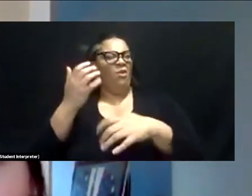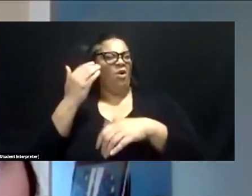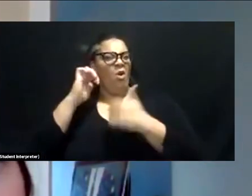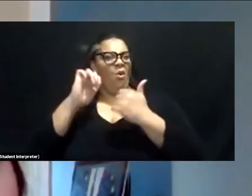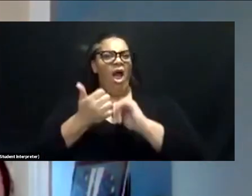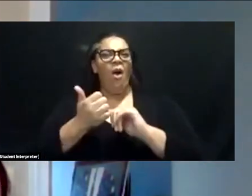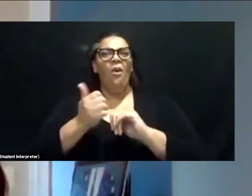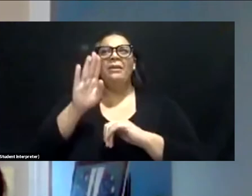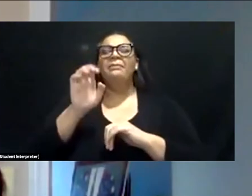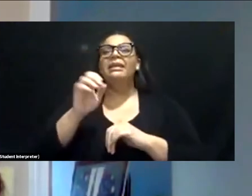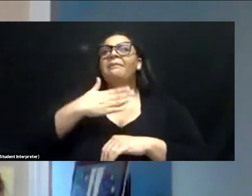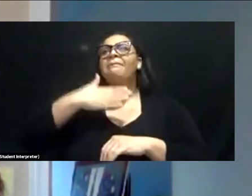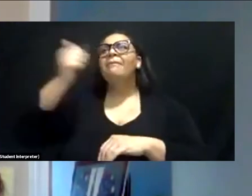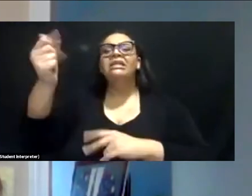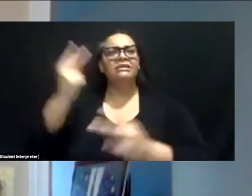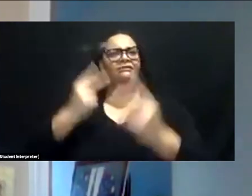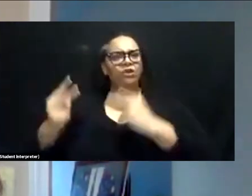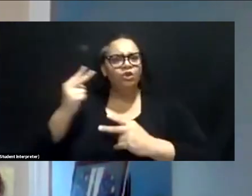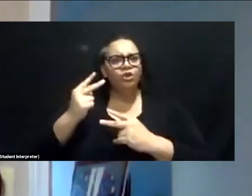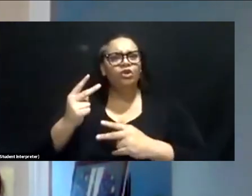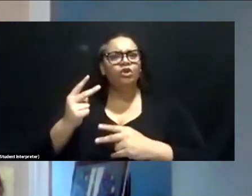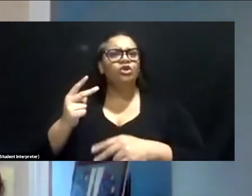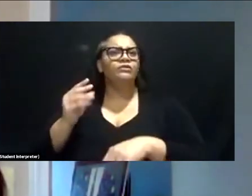And if you have any advice on stargazing.